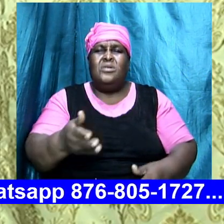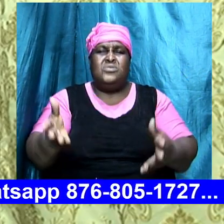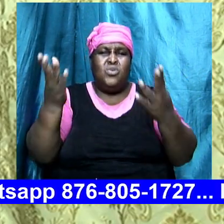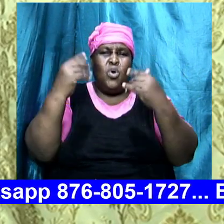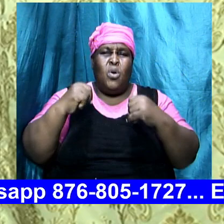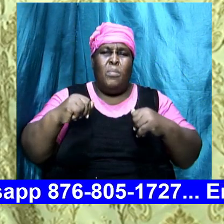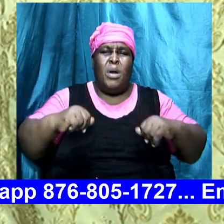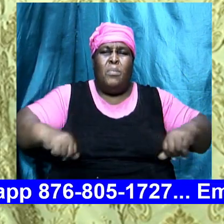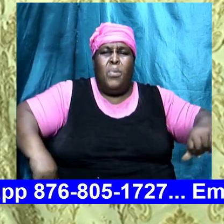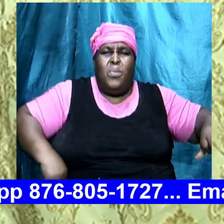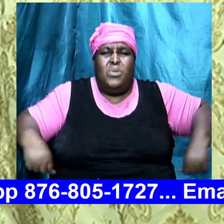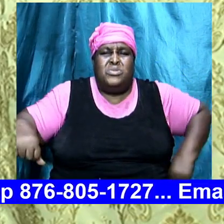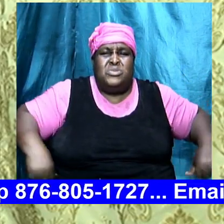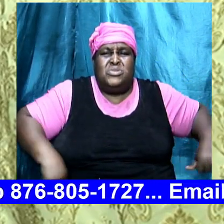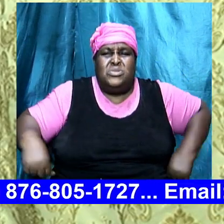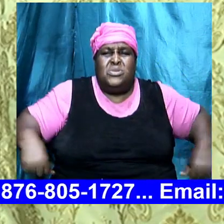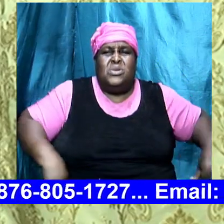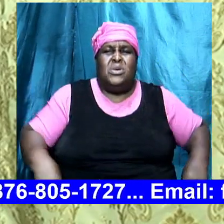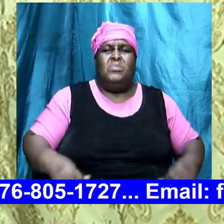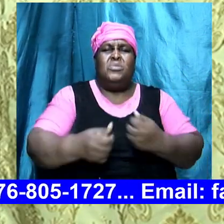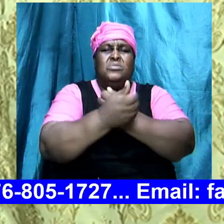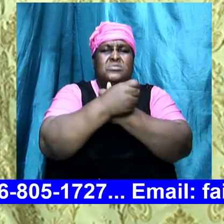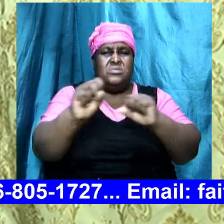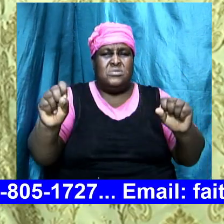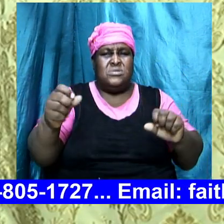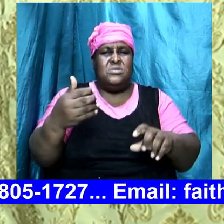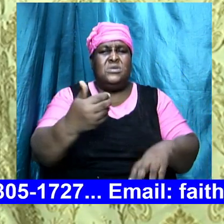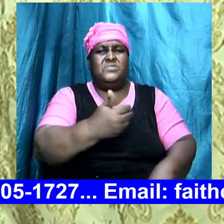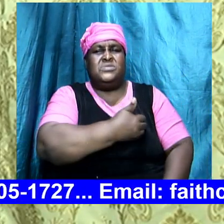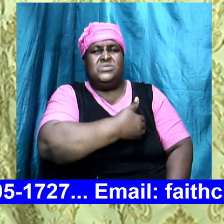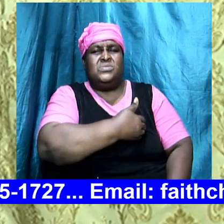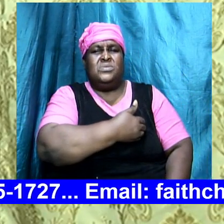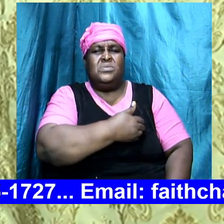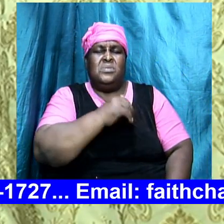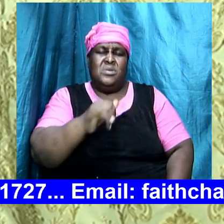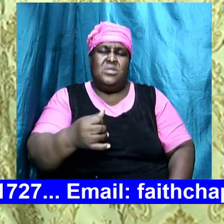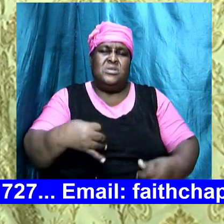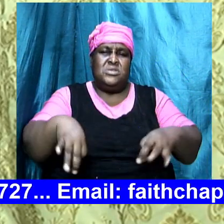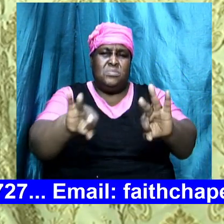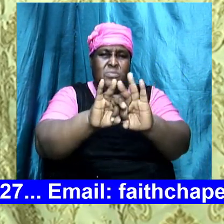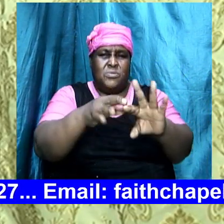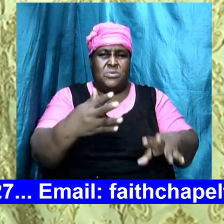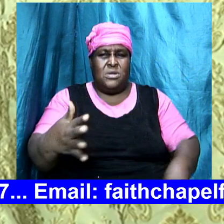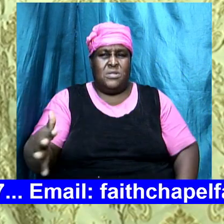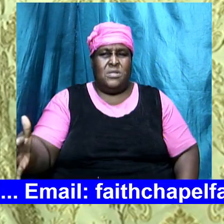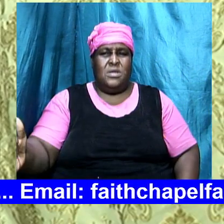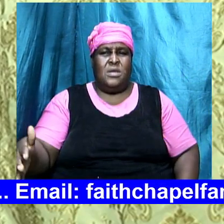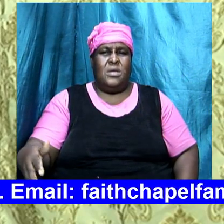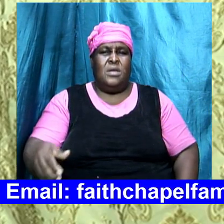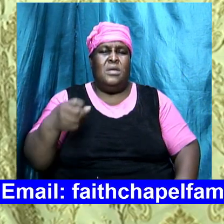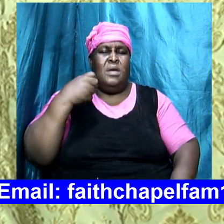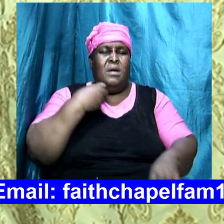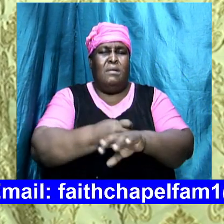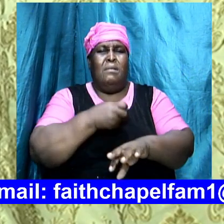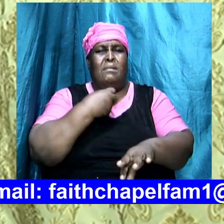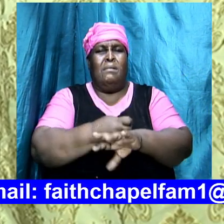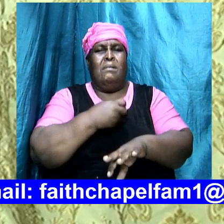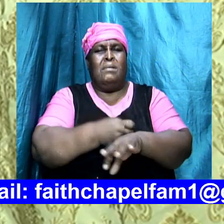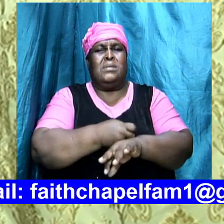boast not know but to save souls that is the main aim and it would be hard